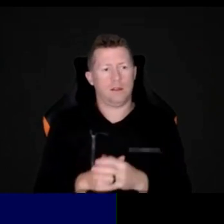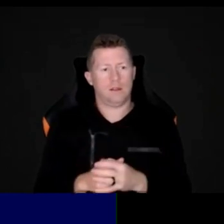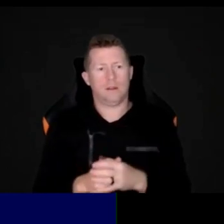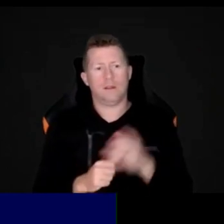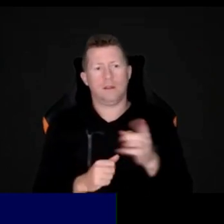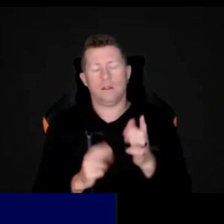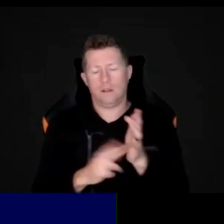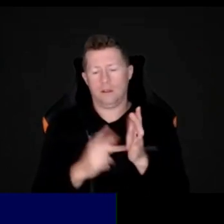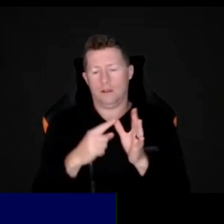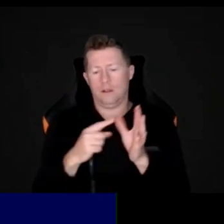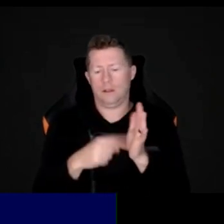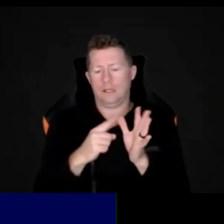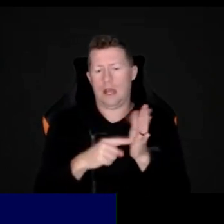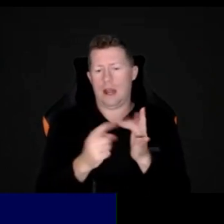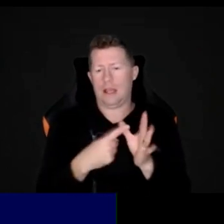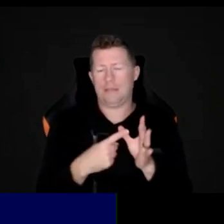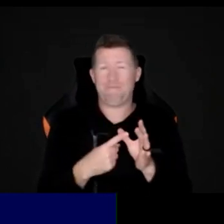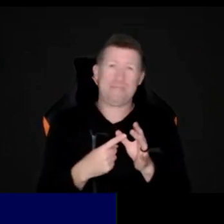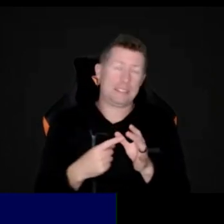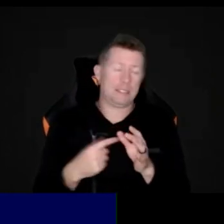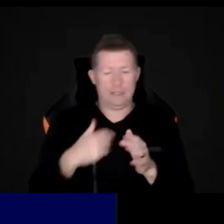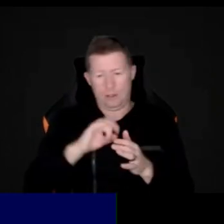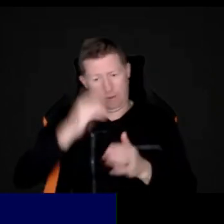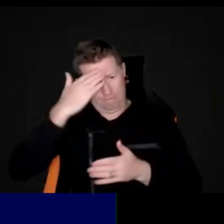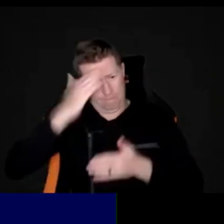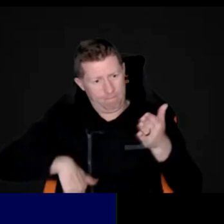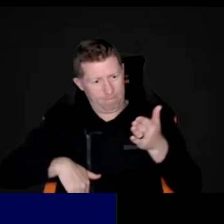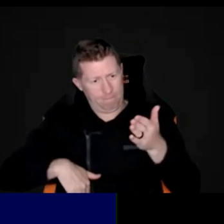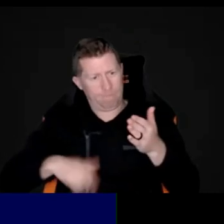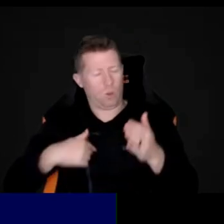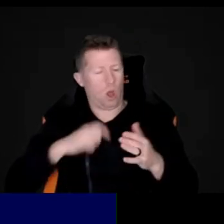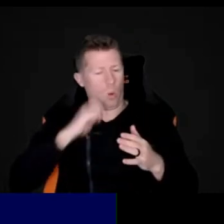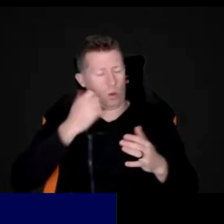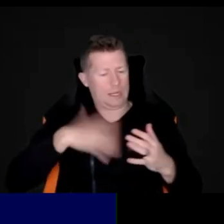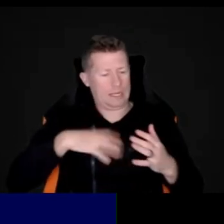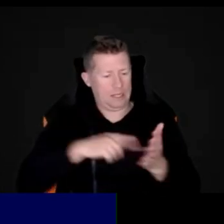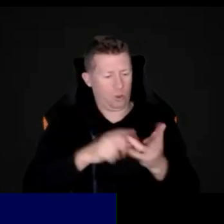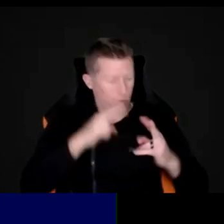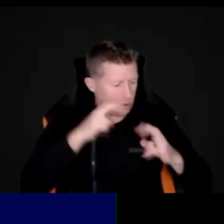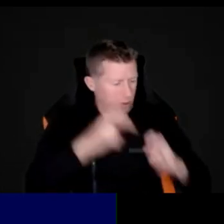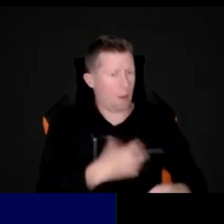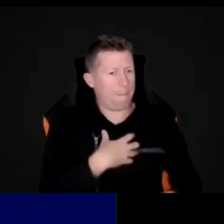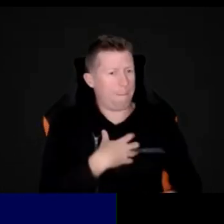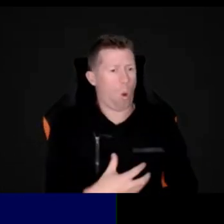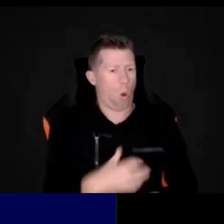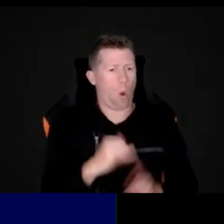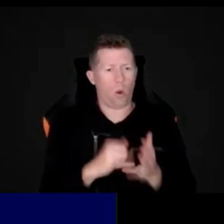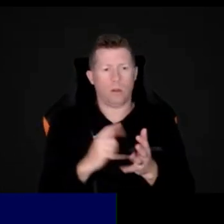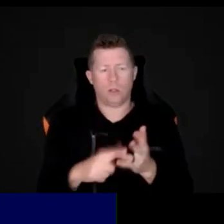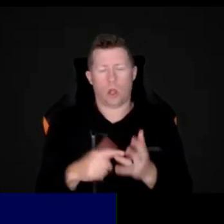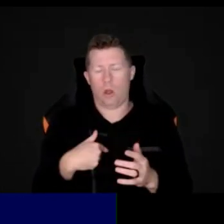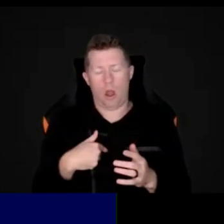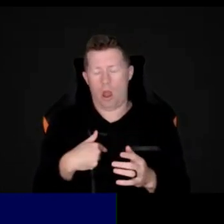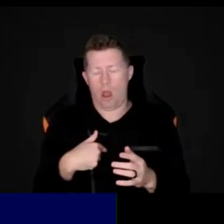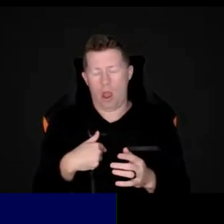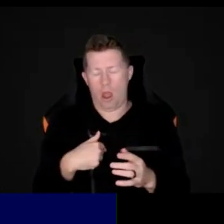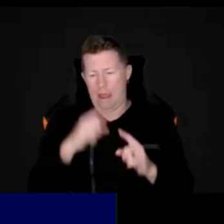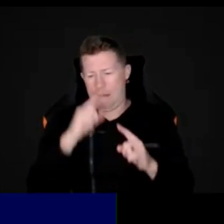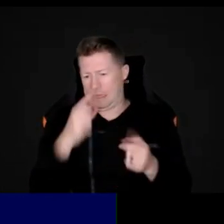I don't know much about light therapy, so I'll have to read up on that. So unfortunately, I'm not, I'm not